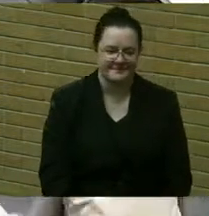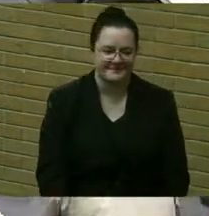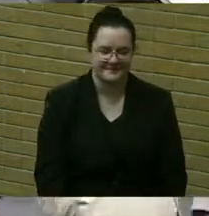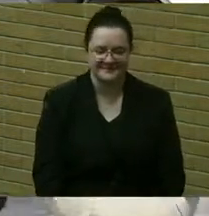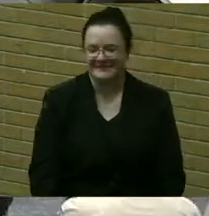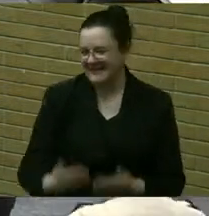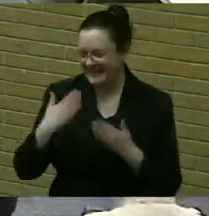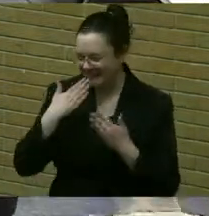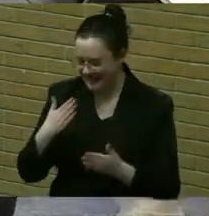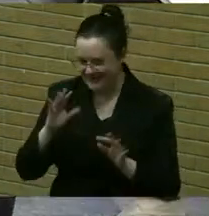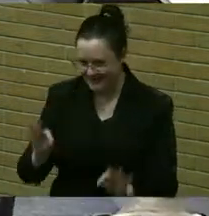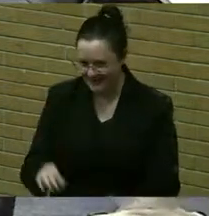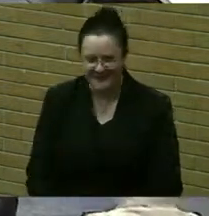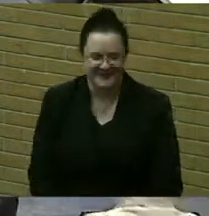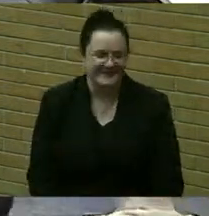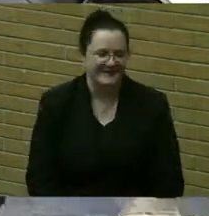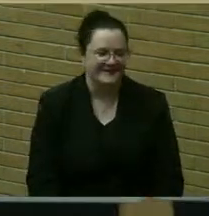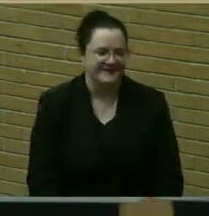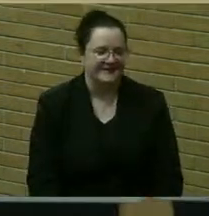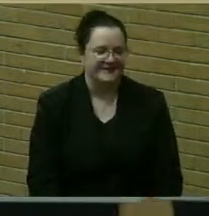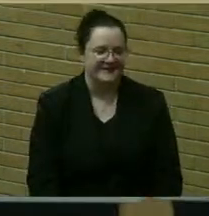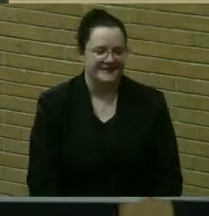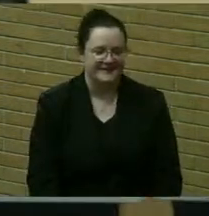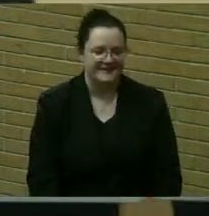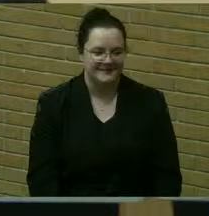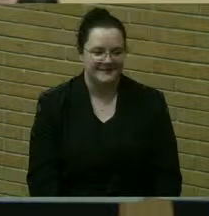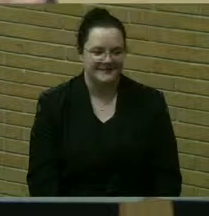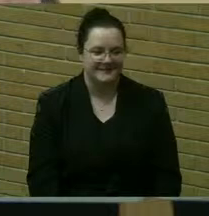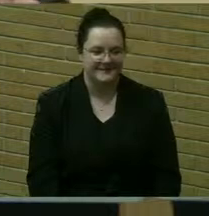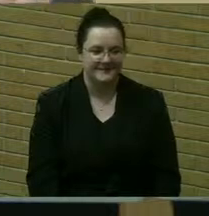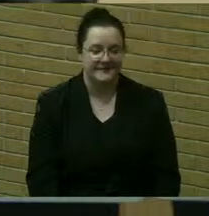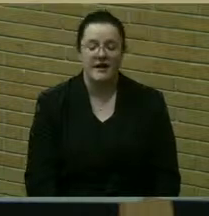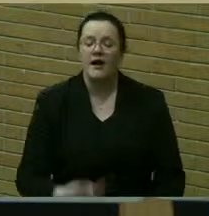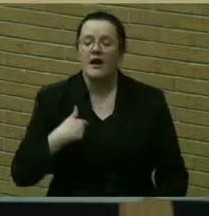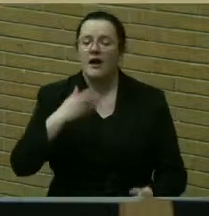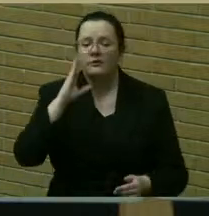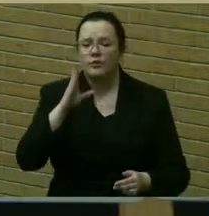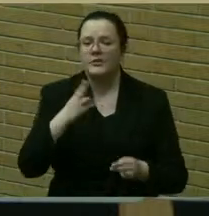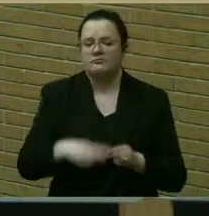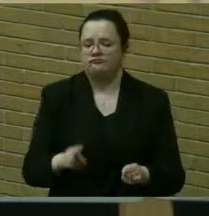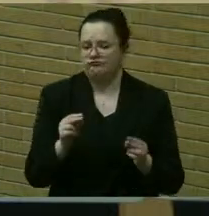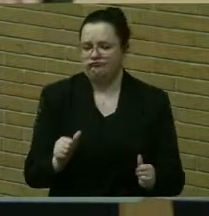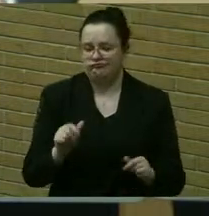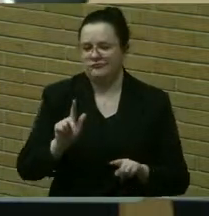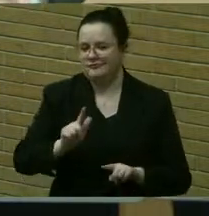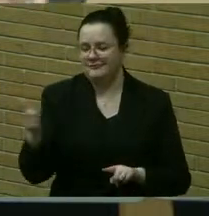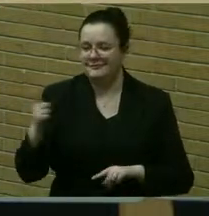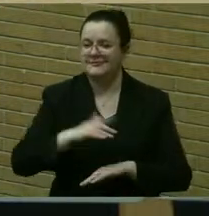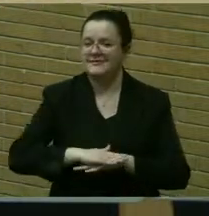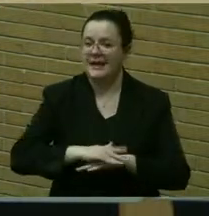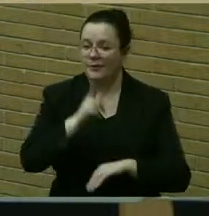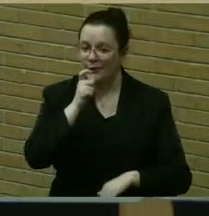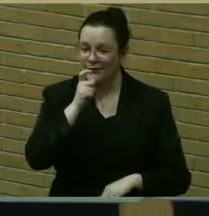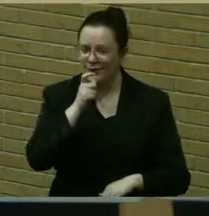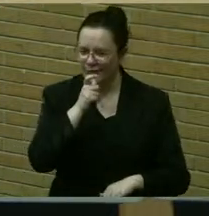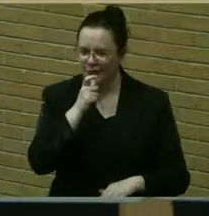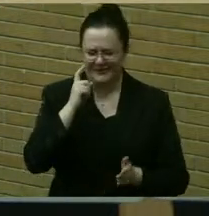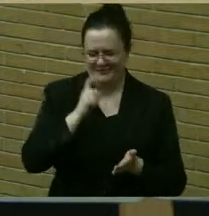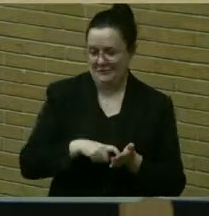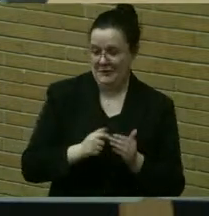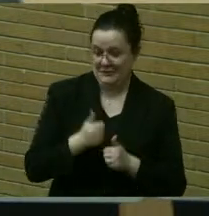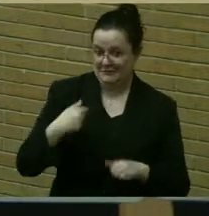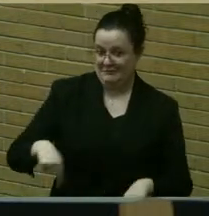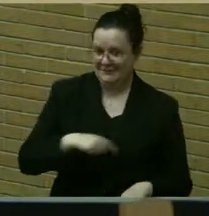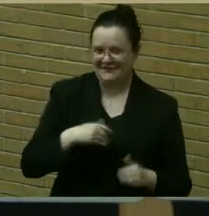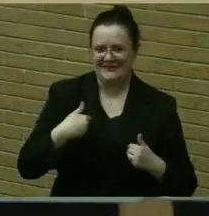Thank you. And we are. I'm going to go around the table real quickly. So you've got nameplates, most everybody,